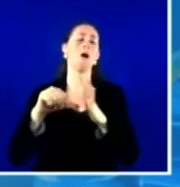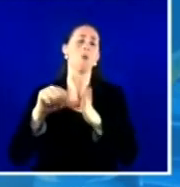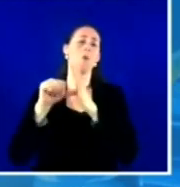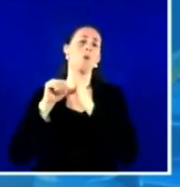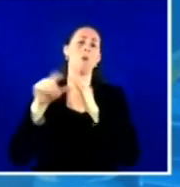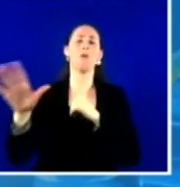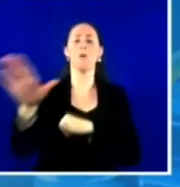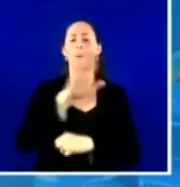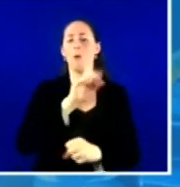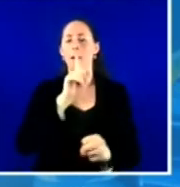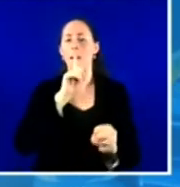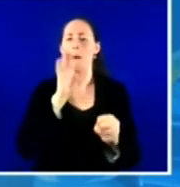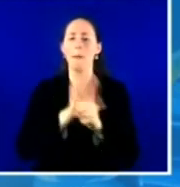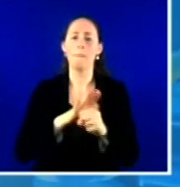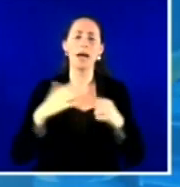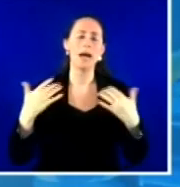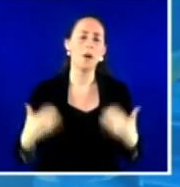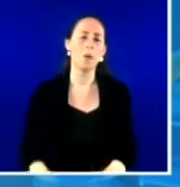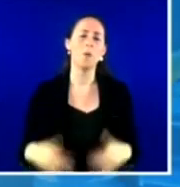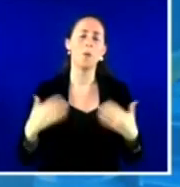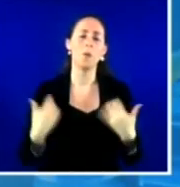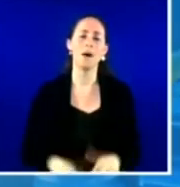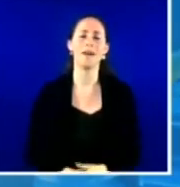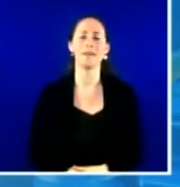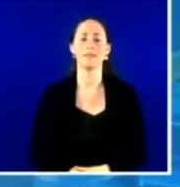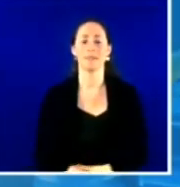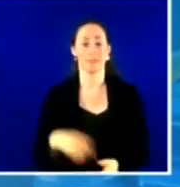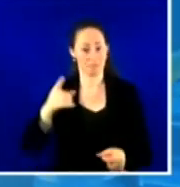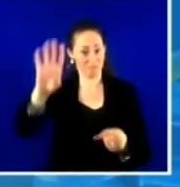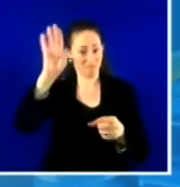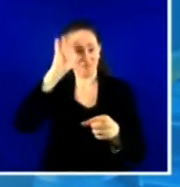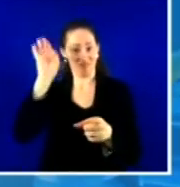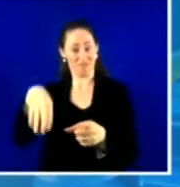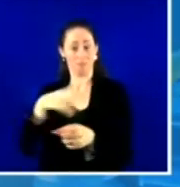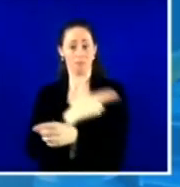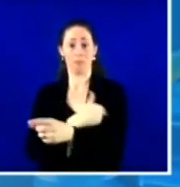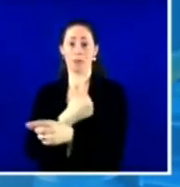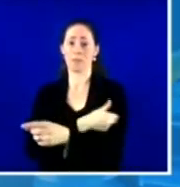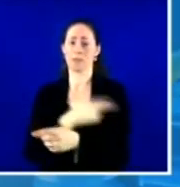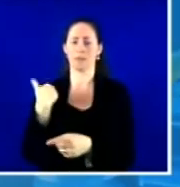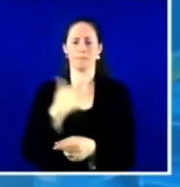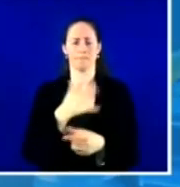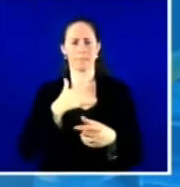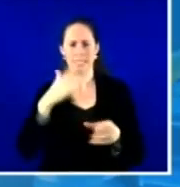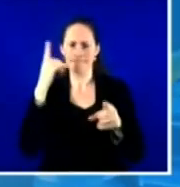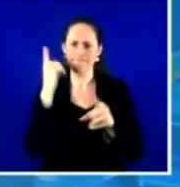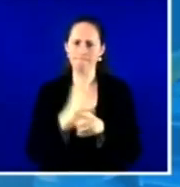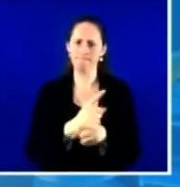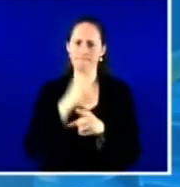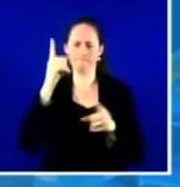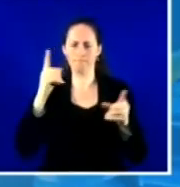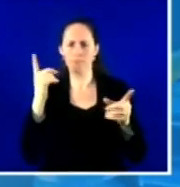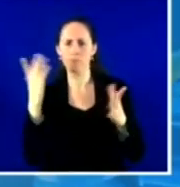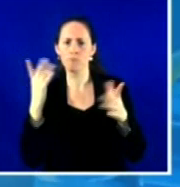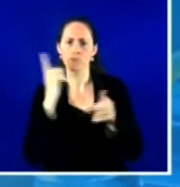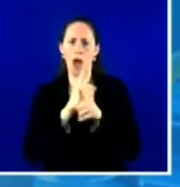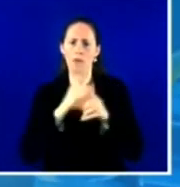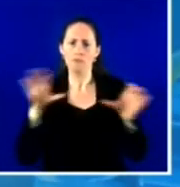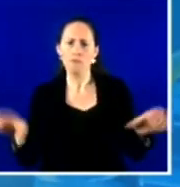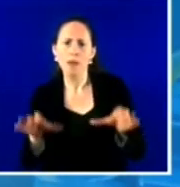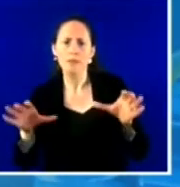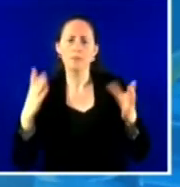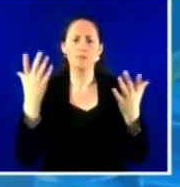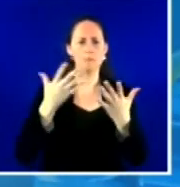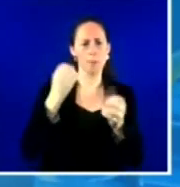thank them for that as well, and encourage all hospitals around the country to take up these efforts. These efforts include,